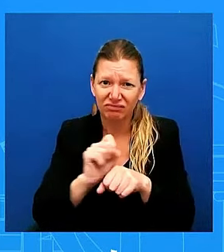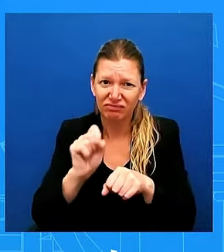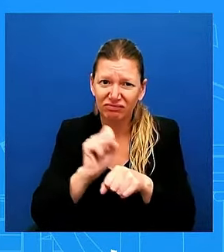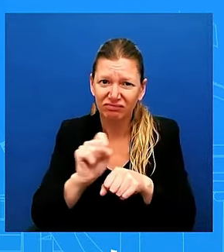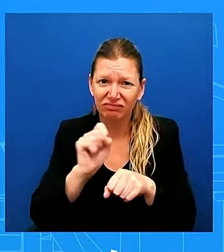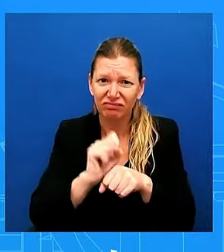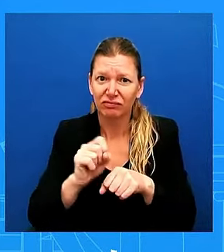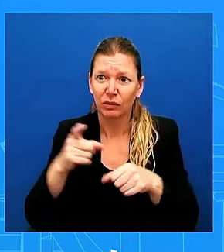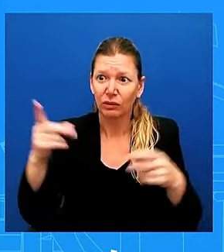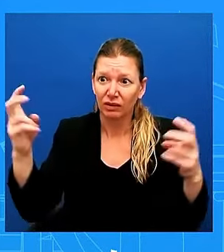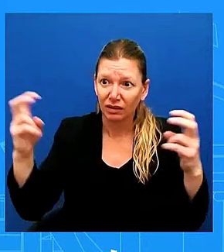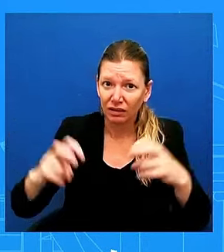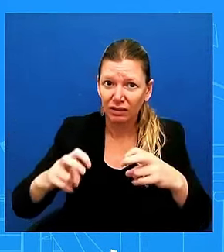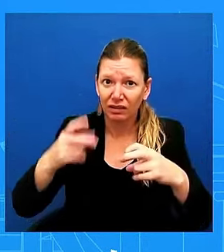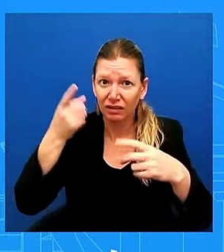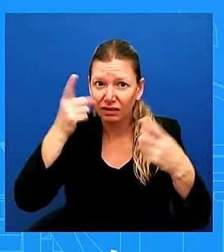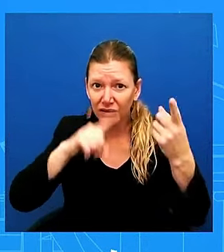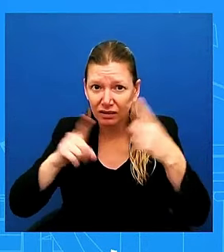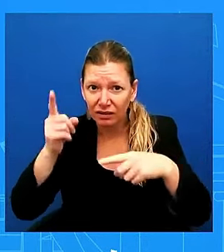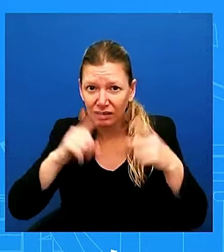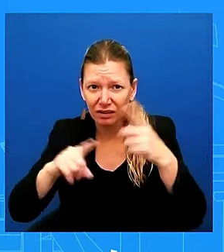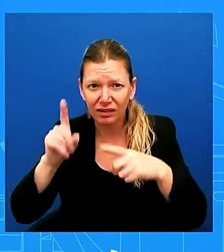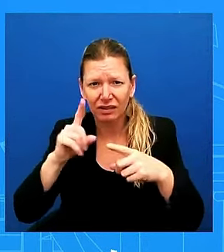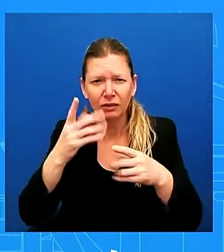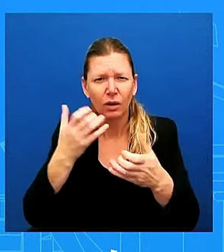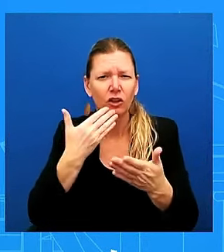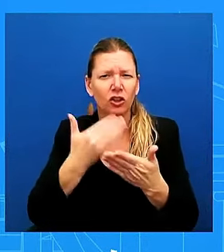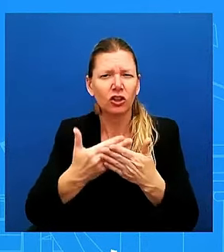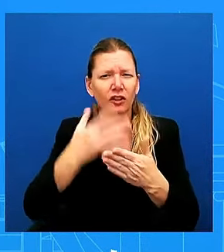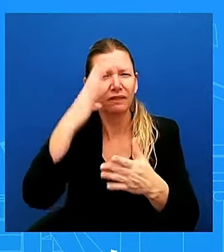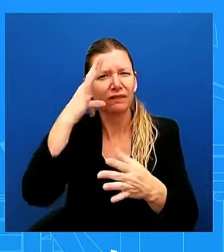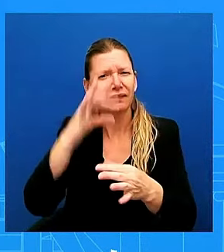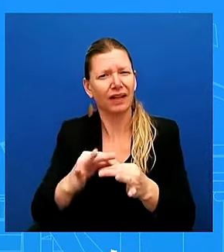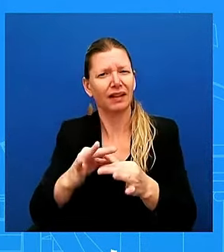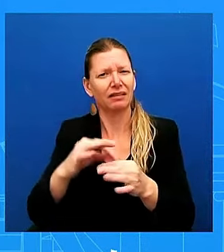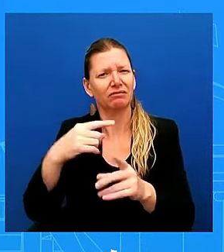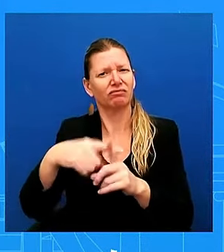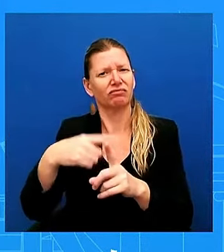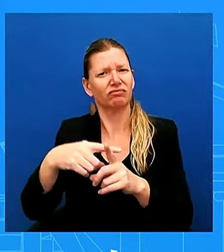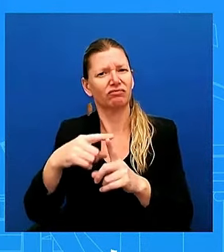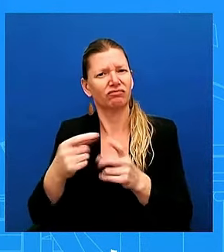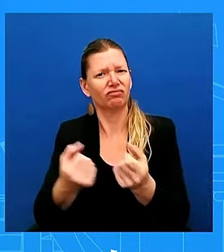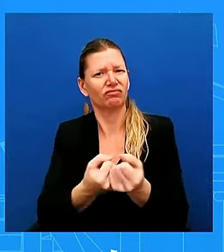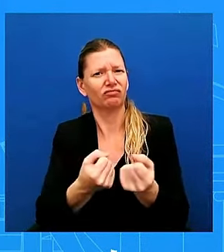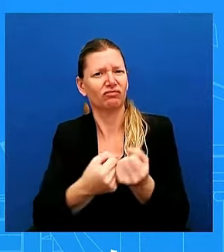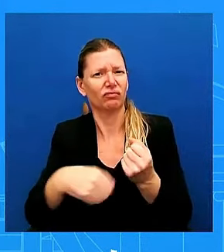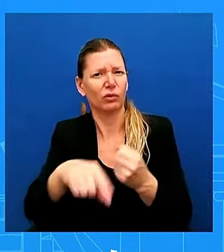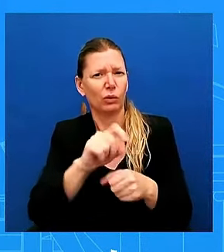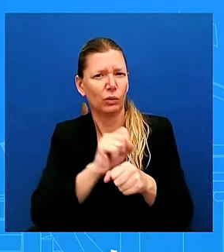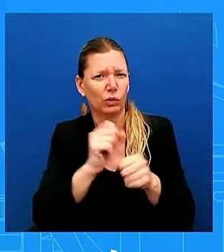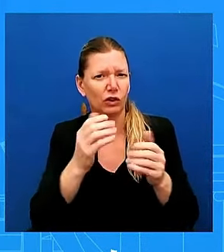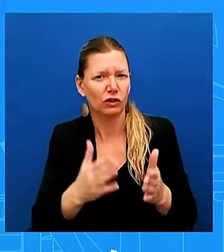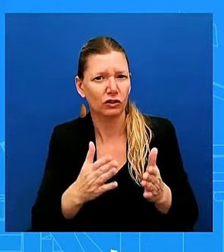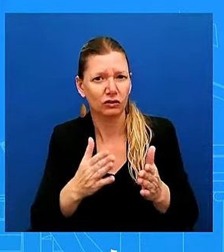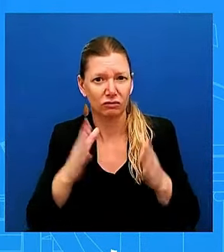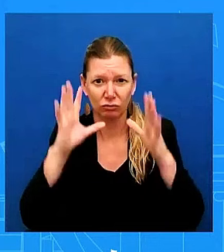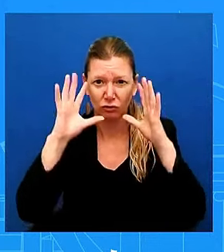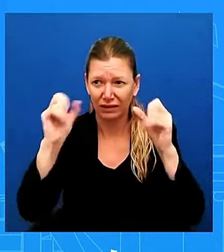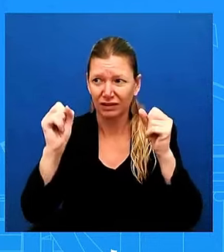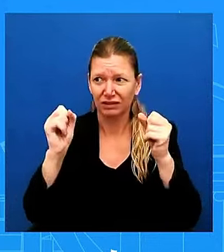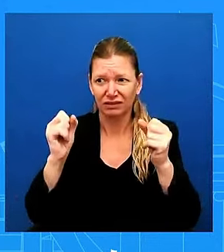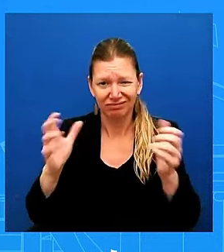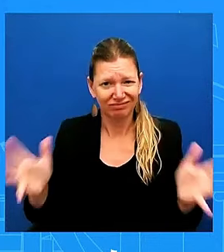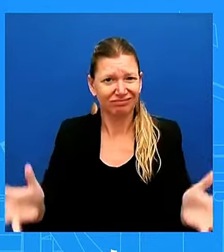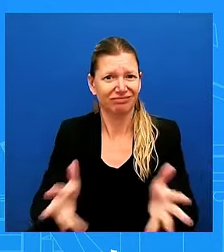president to get this done. Uh, this is not about an election. Uh, this is about what is the right thing to do for the American people. Uh, this is the right